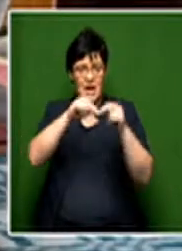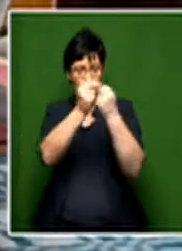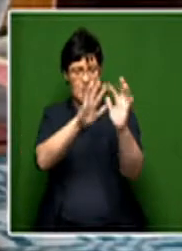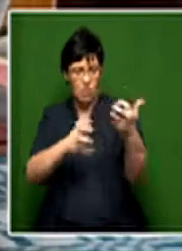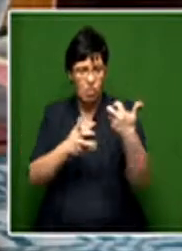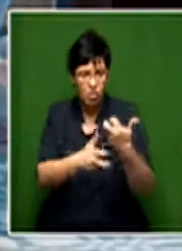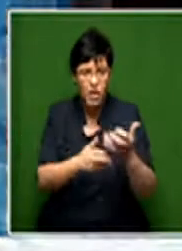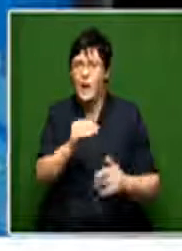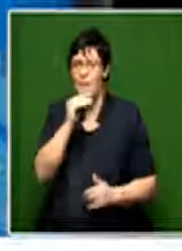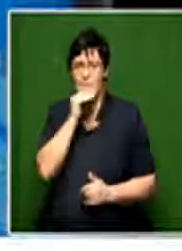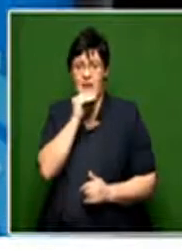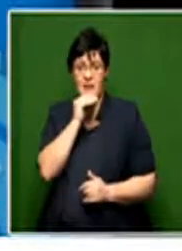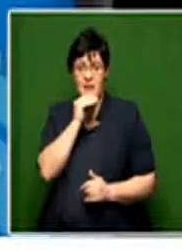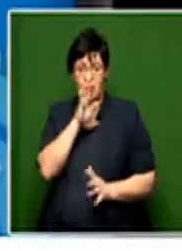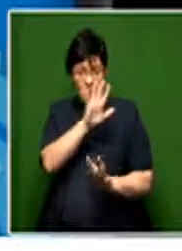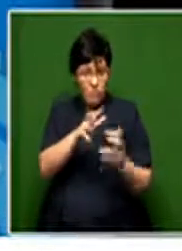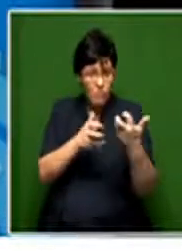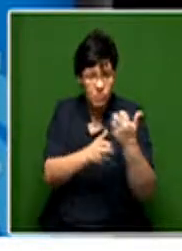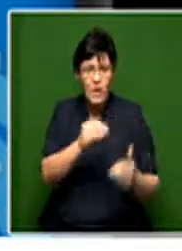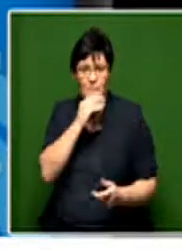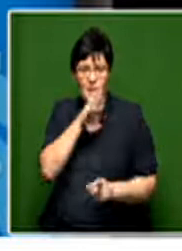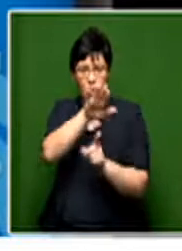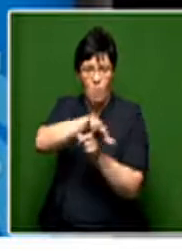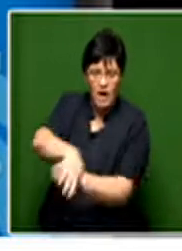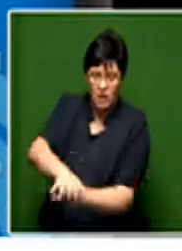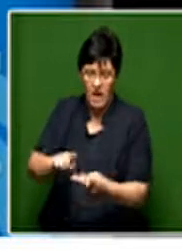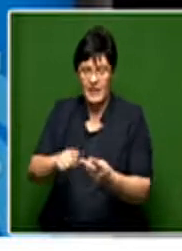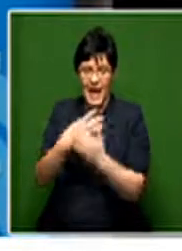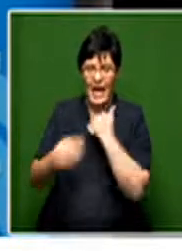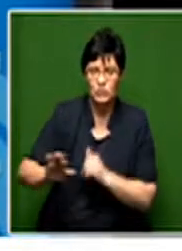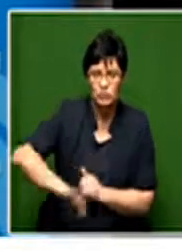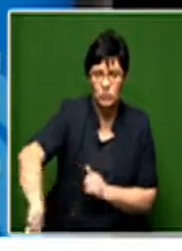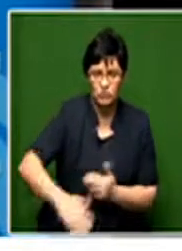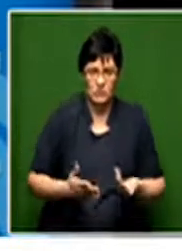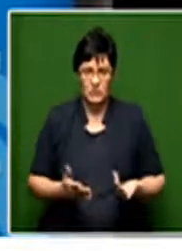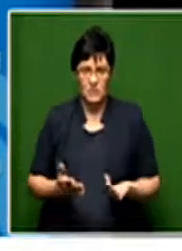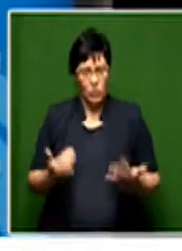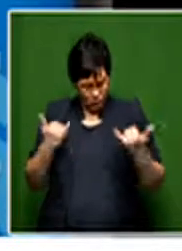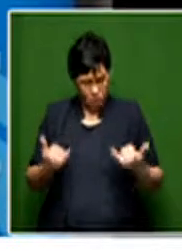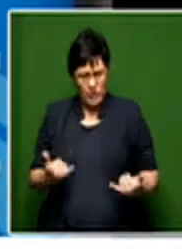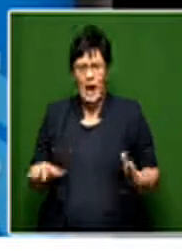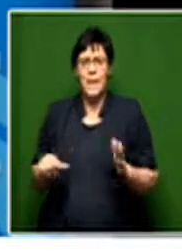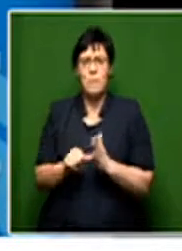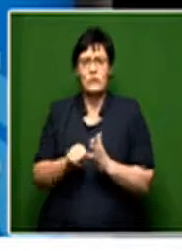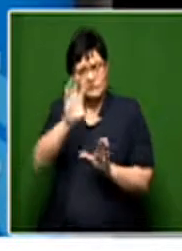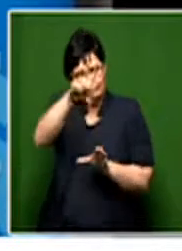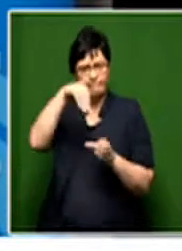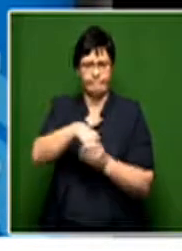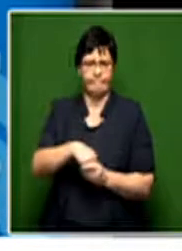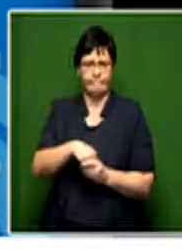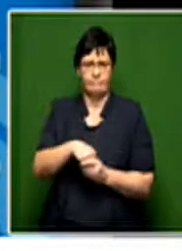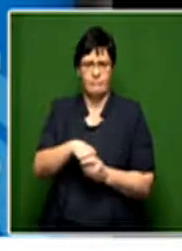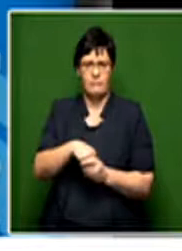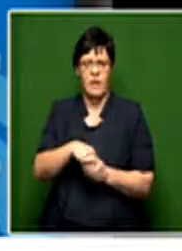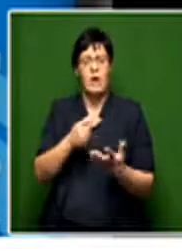means being marginalized, being excluded. And in these days of imperative inclusion, specifically